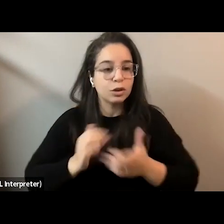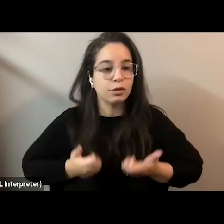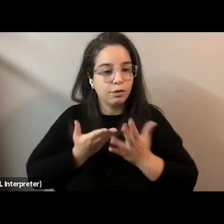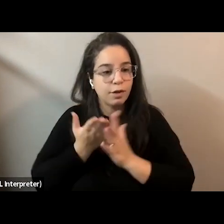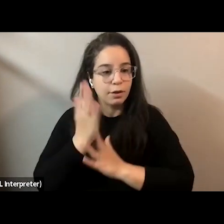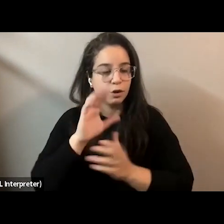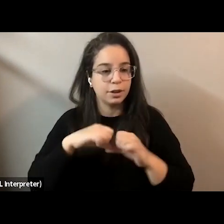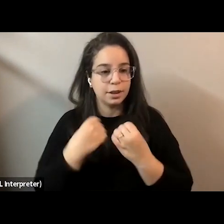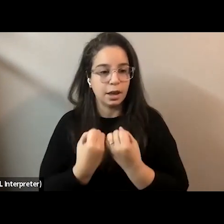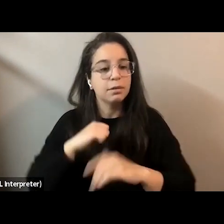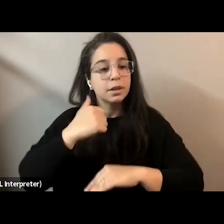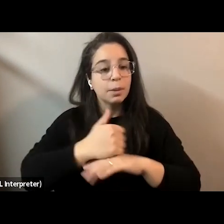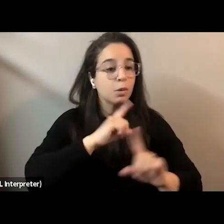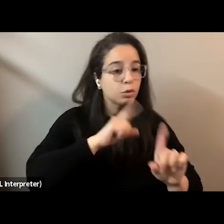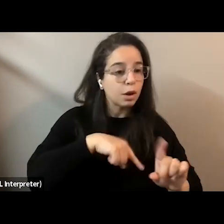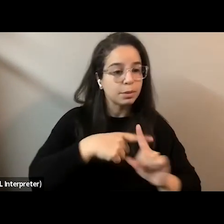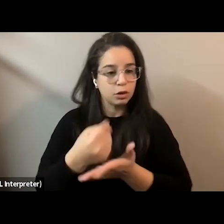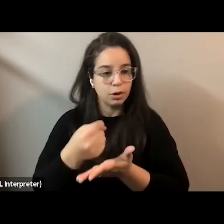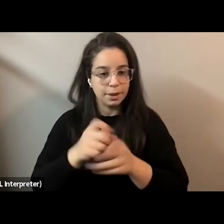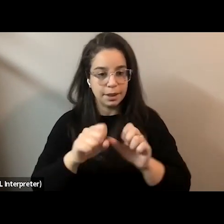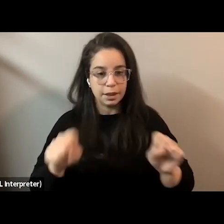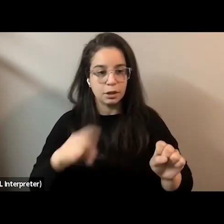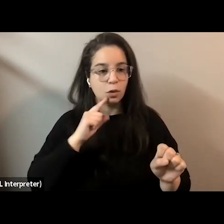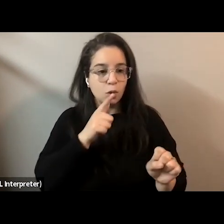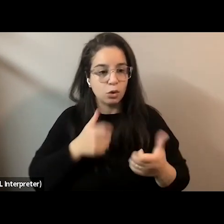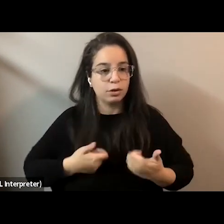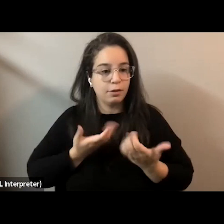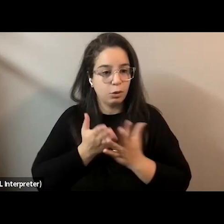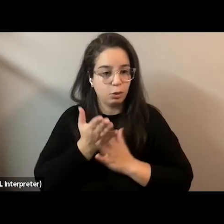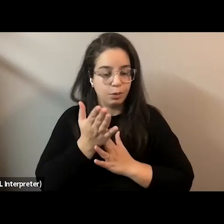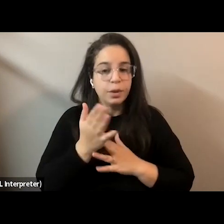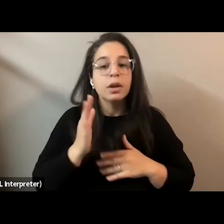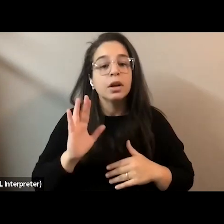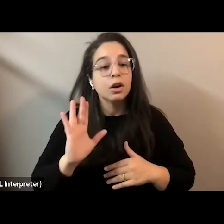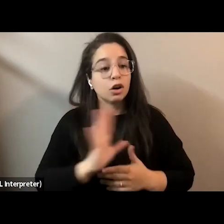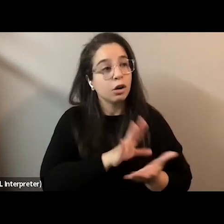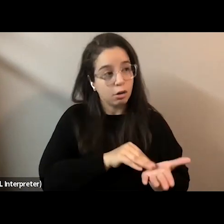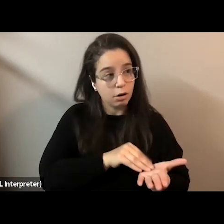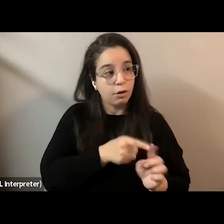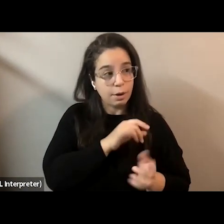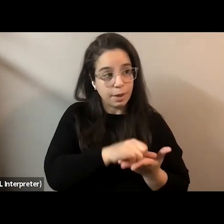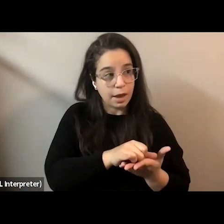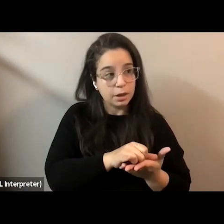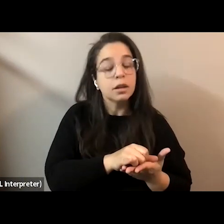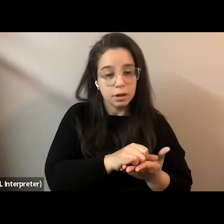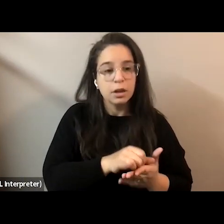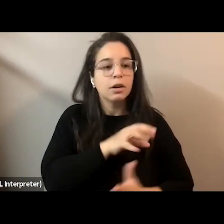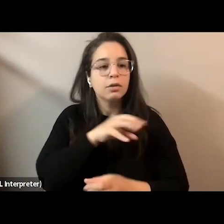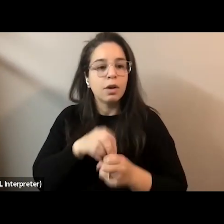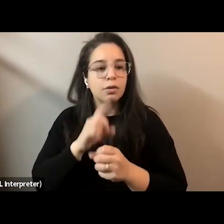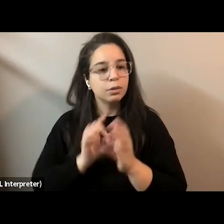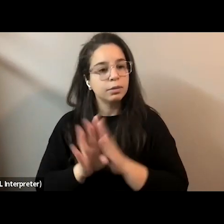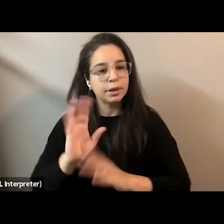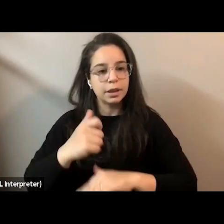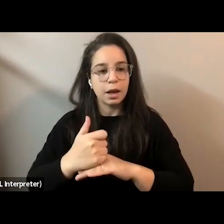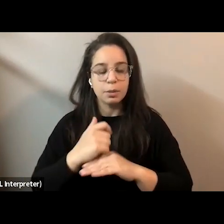developed response and treatment programs for residential school survivors. Through her learnings from survivors, she participated in the development